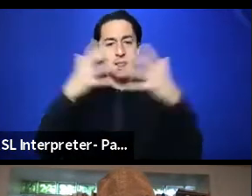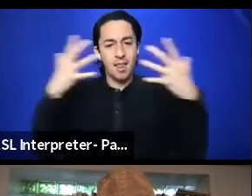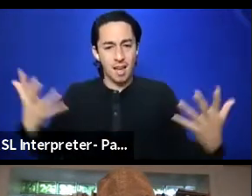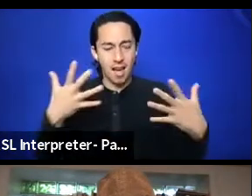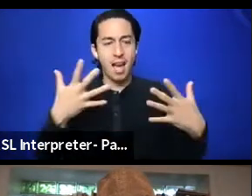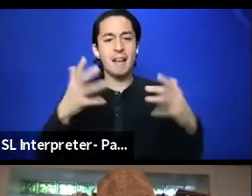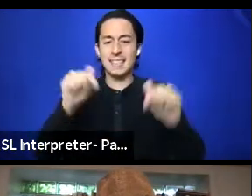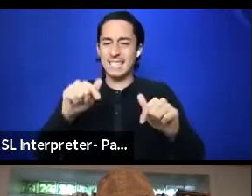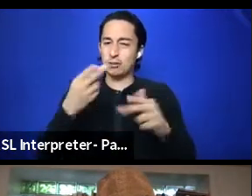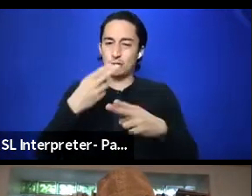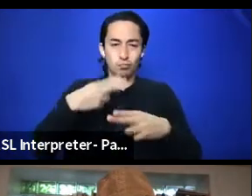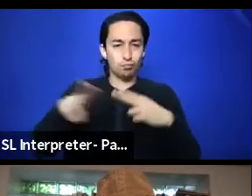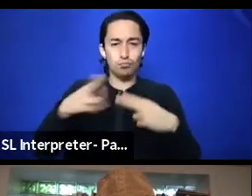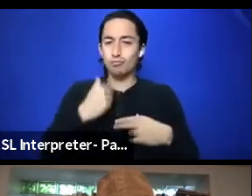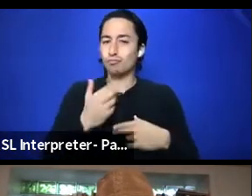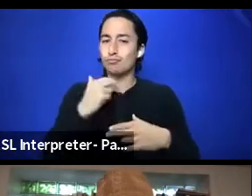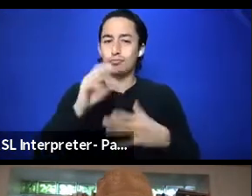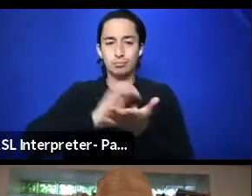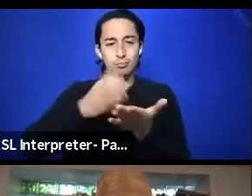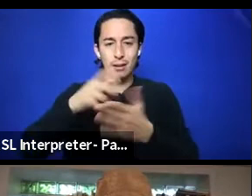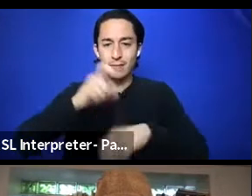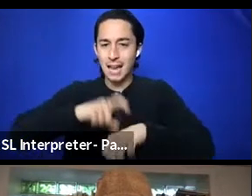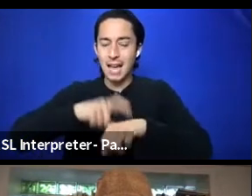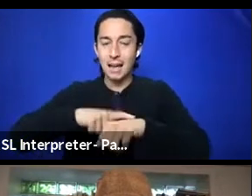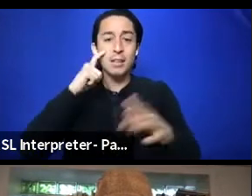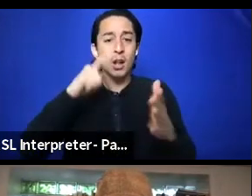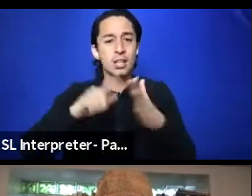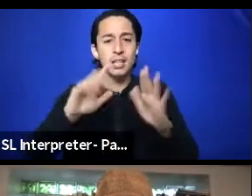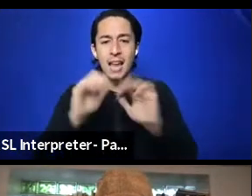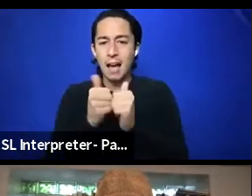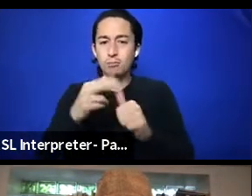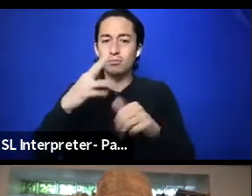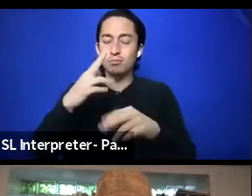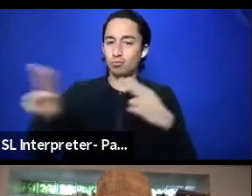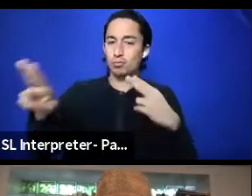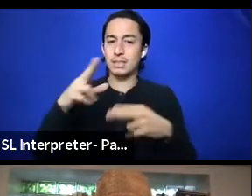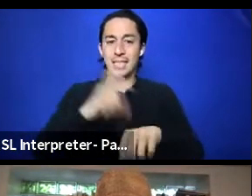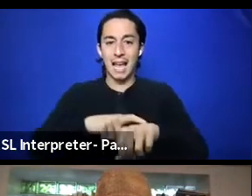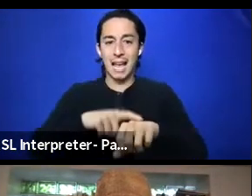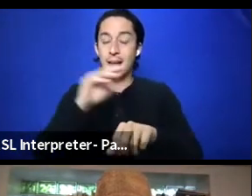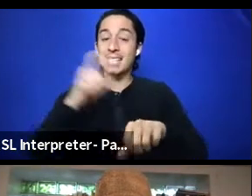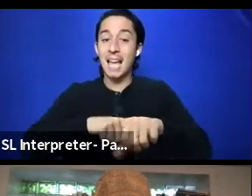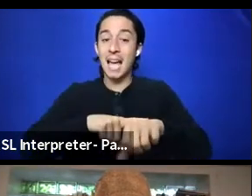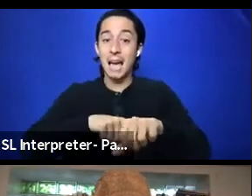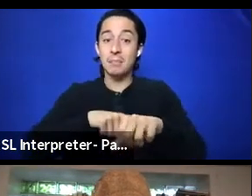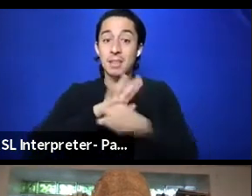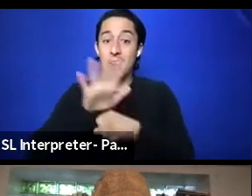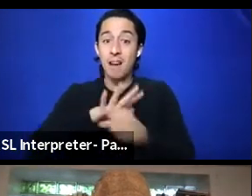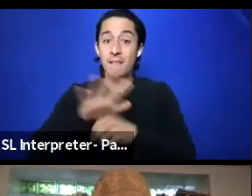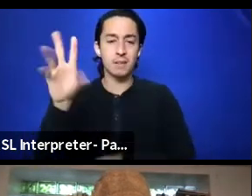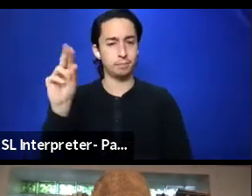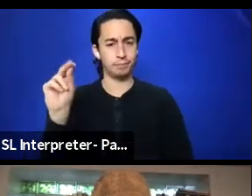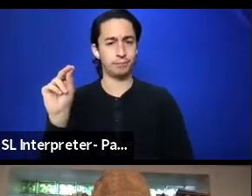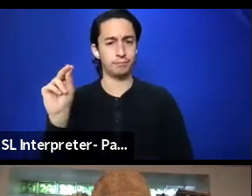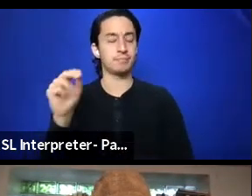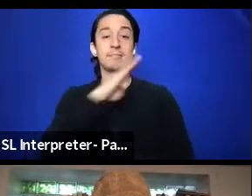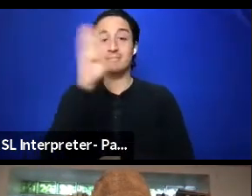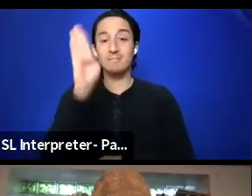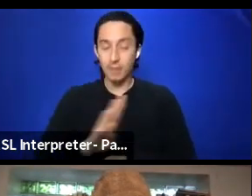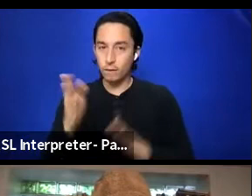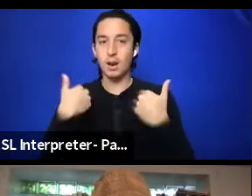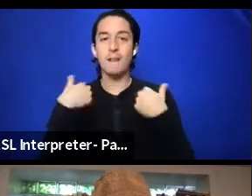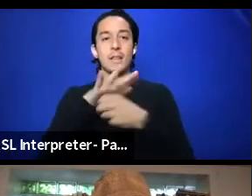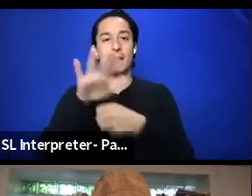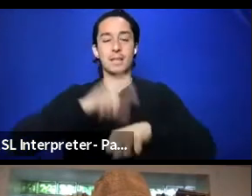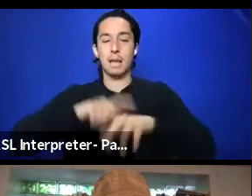bit of time, acknowledge how much little time we put into this and that time is not enough. We never have enough time to change the world. And